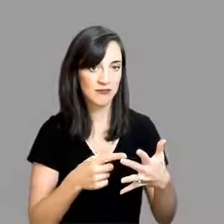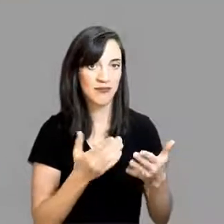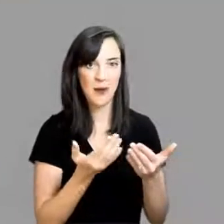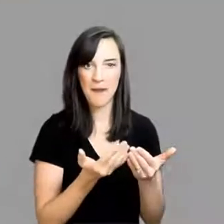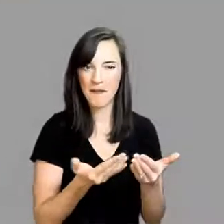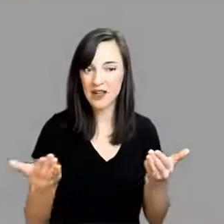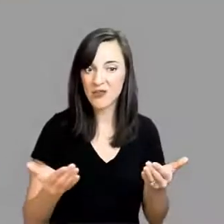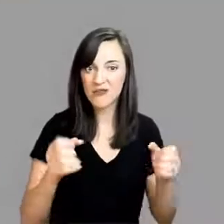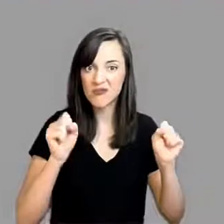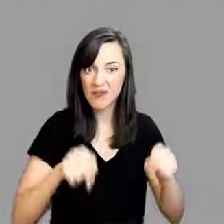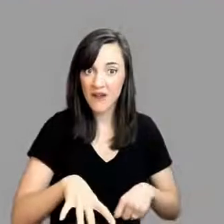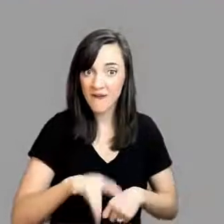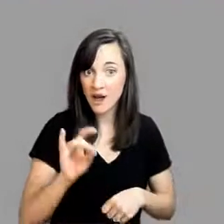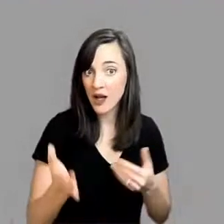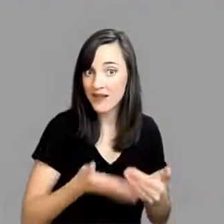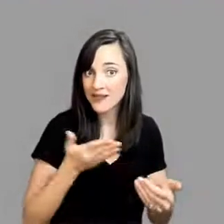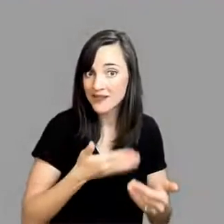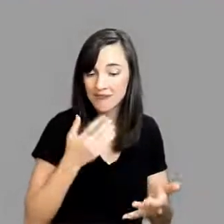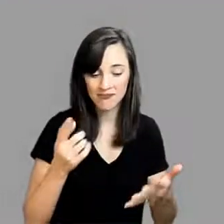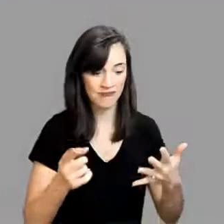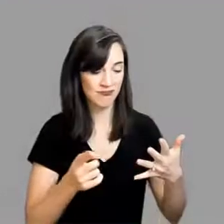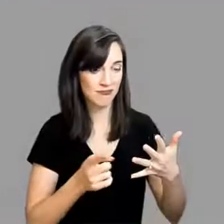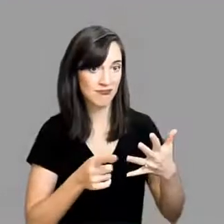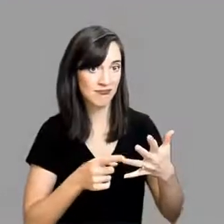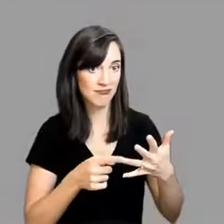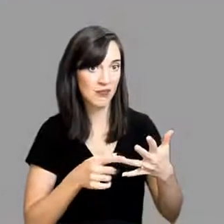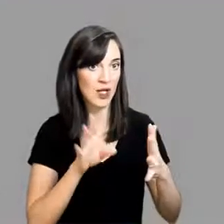How easily can I find the materials that I need?